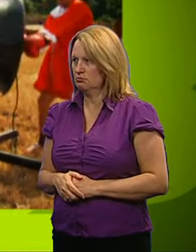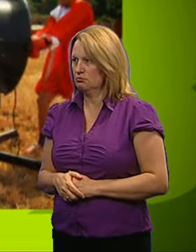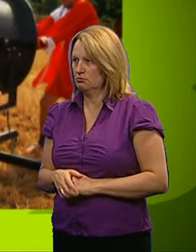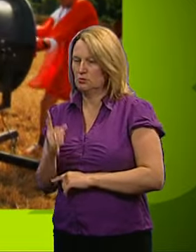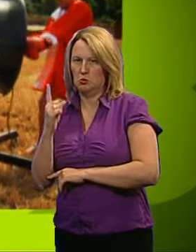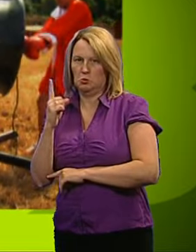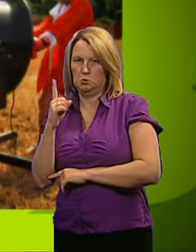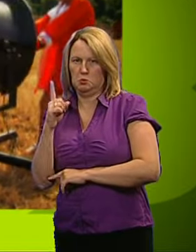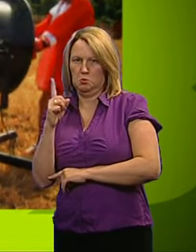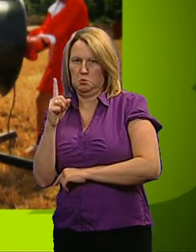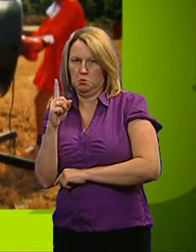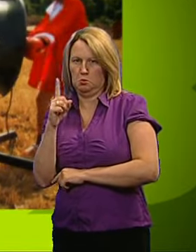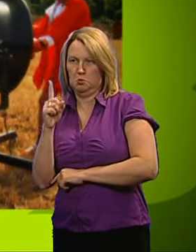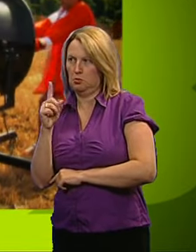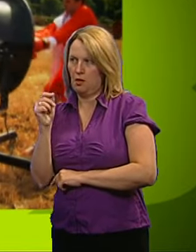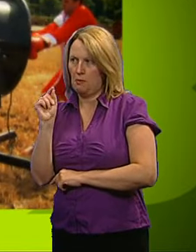the freestanding punchback?